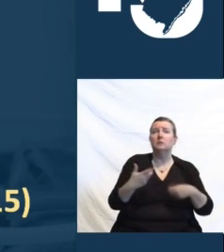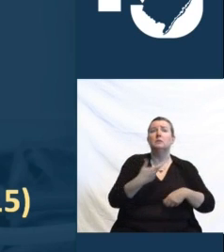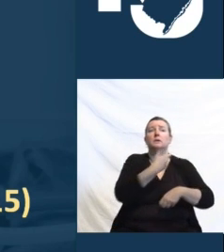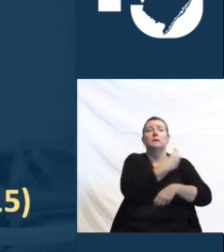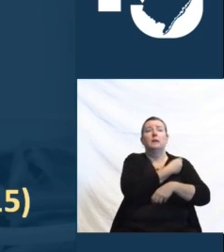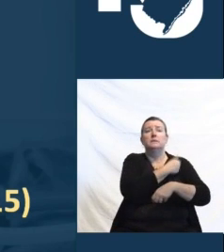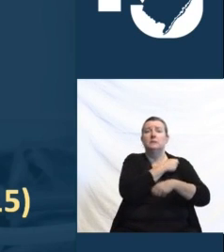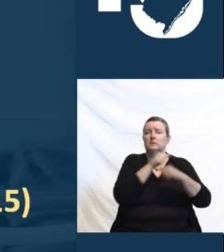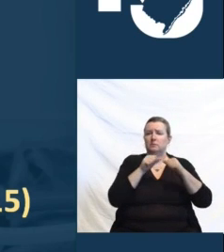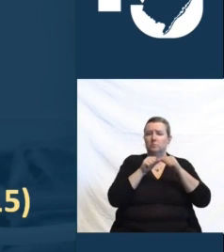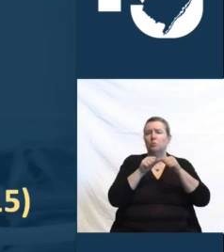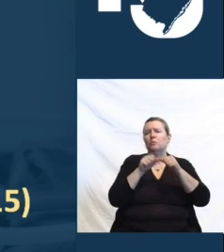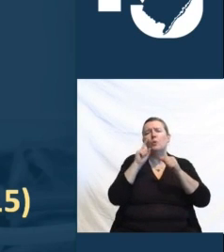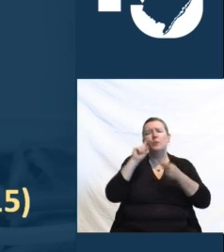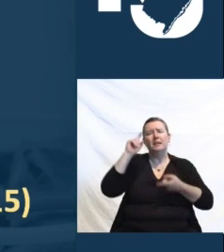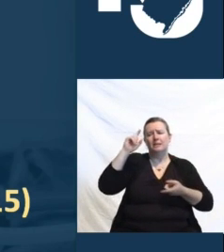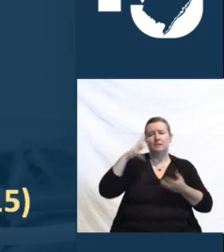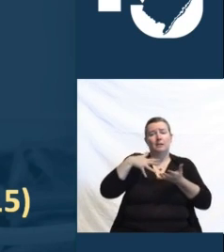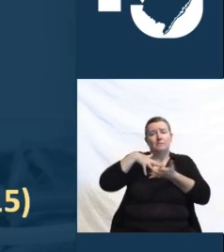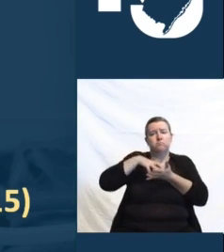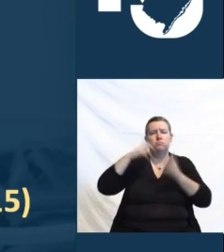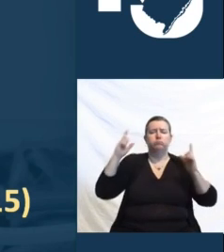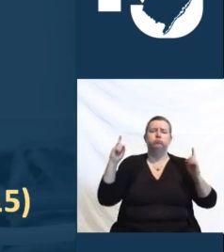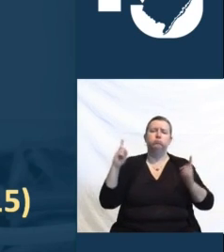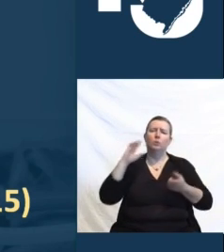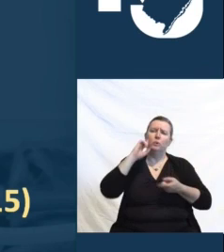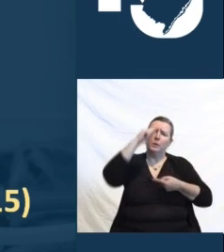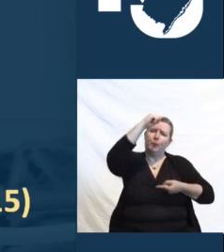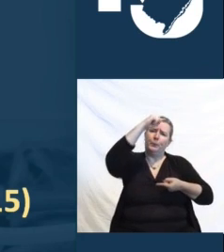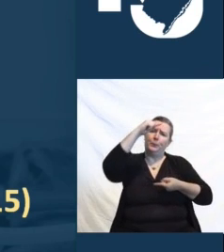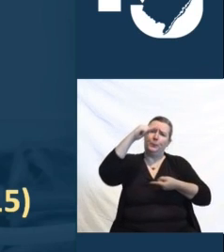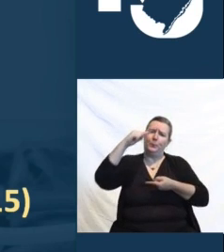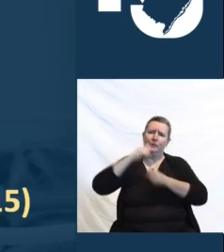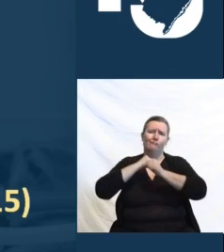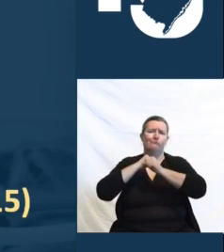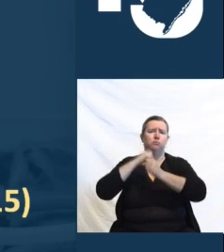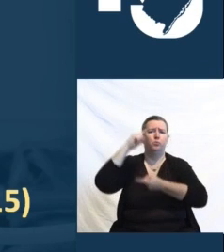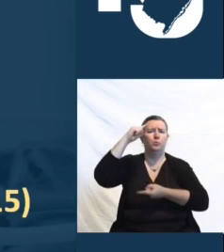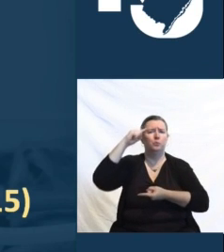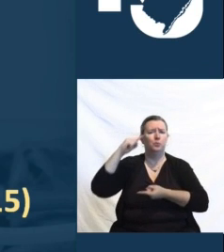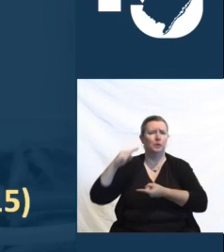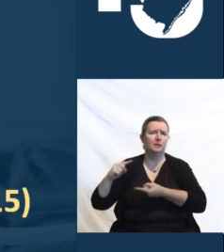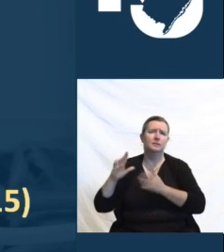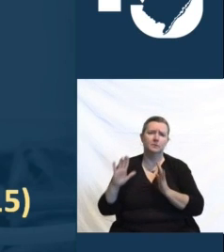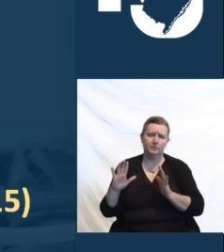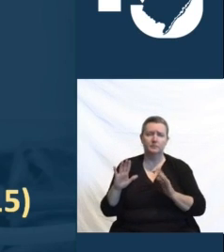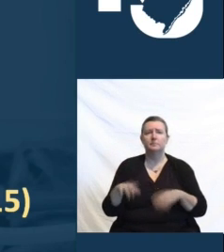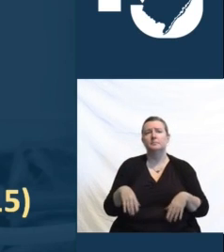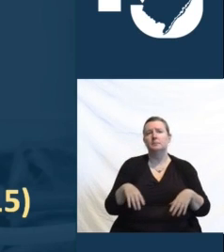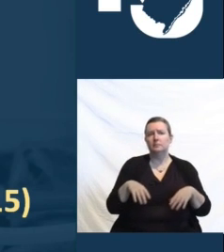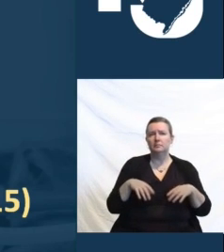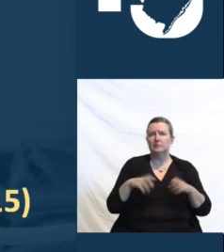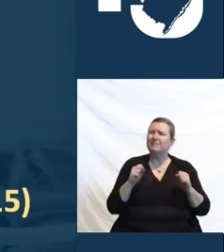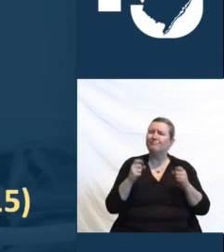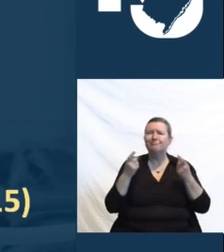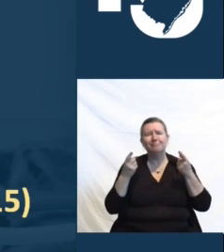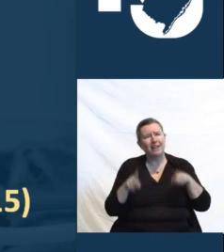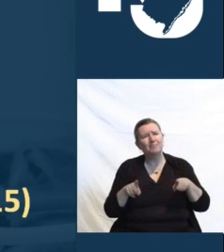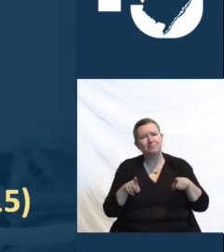time. Breakthroughs continue to be relatively rare, but they do happen. So to protect against a possible breakthrough